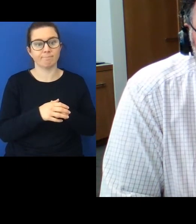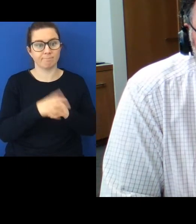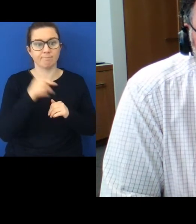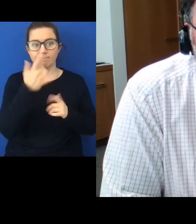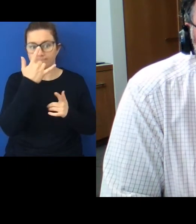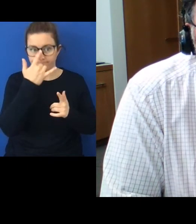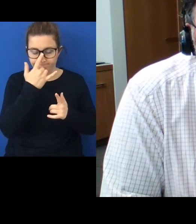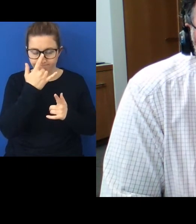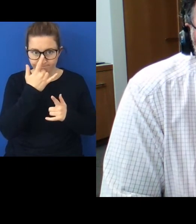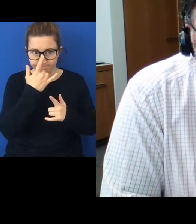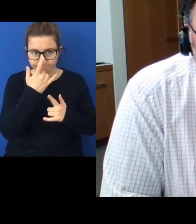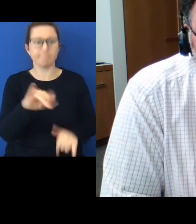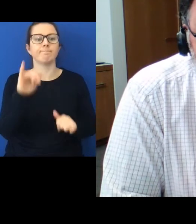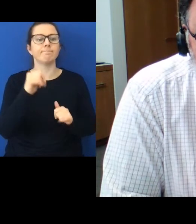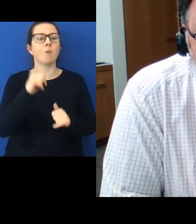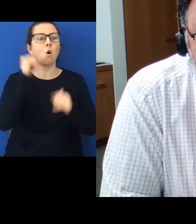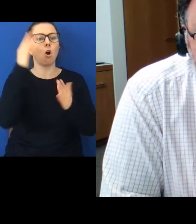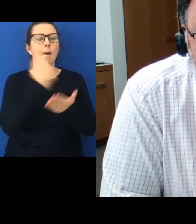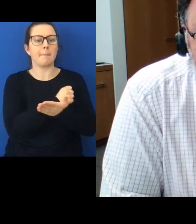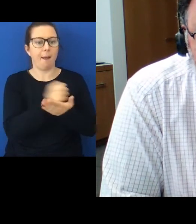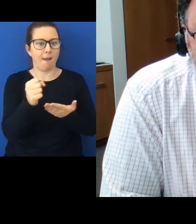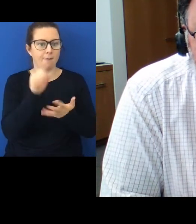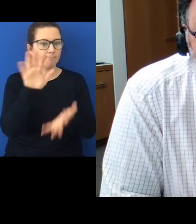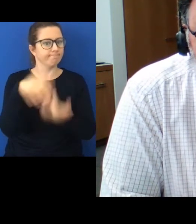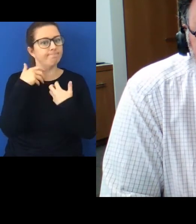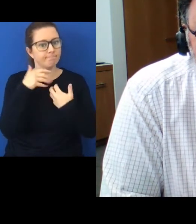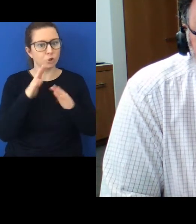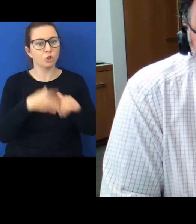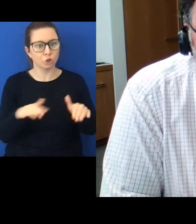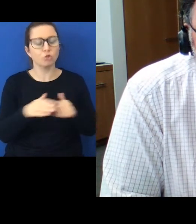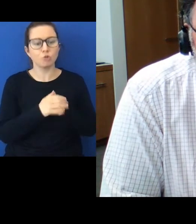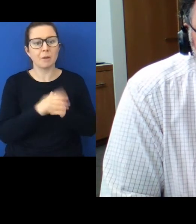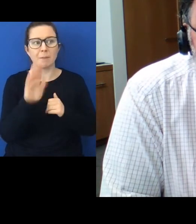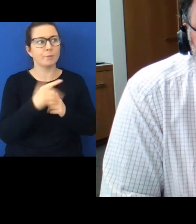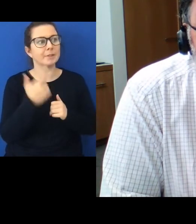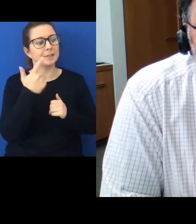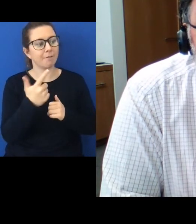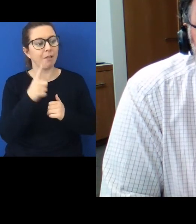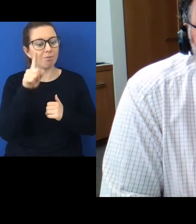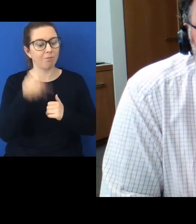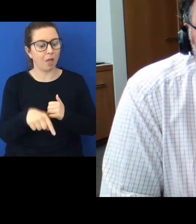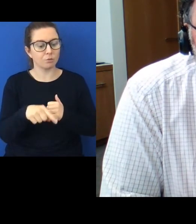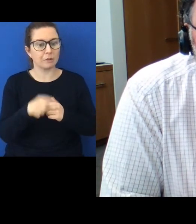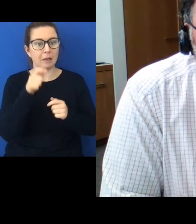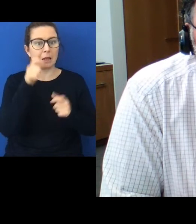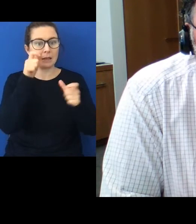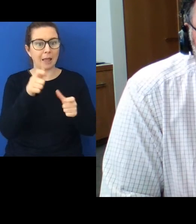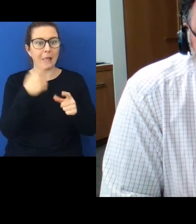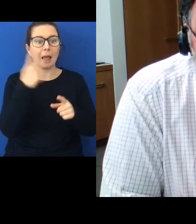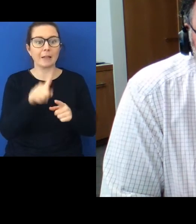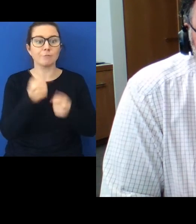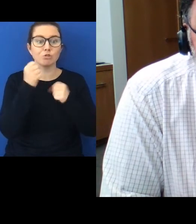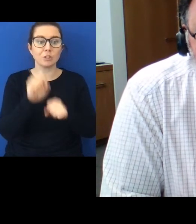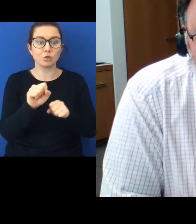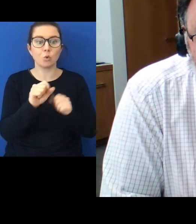high rate. There are about 7,000 care and protection orders,